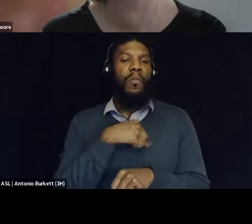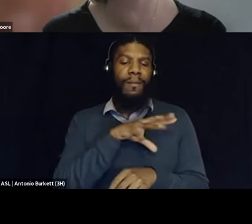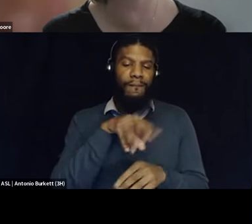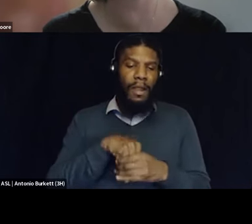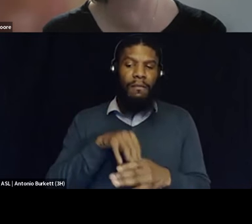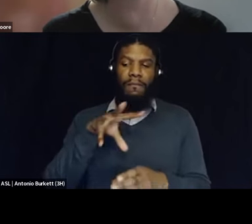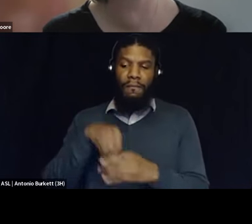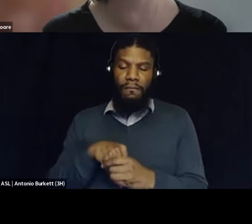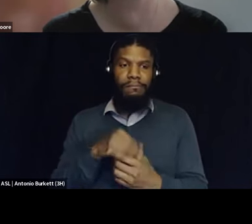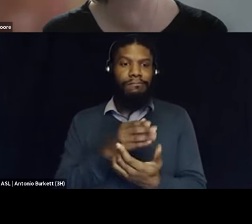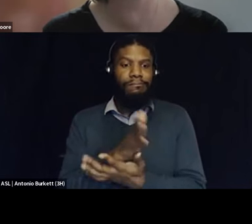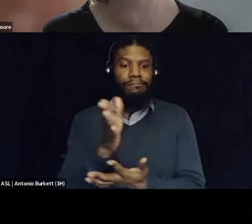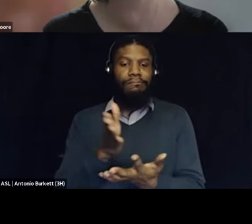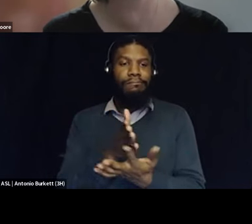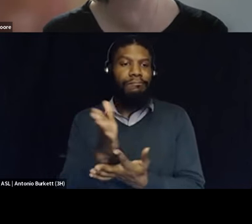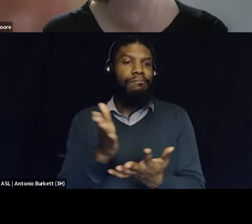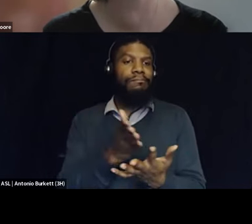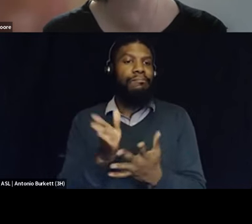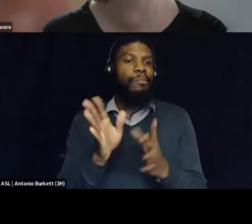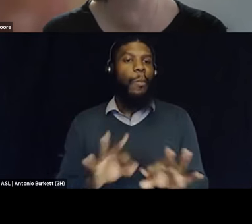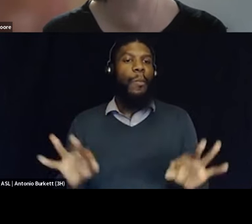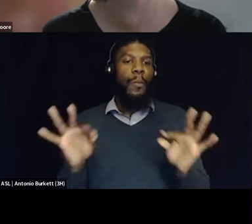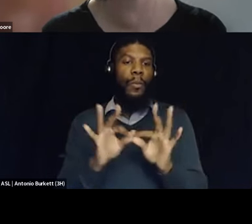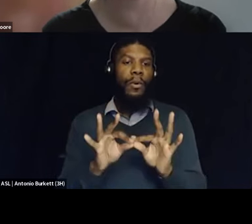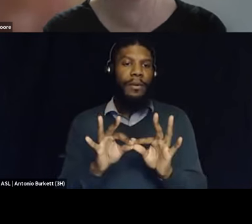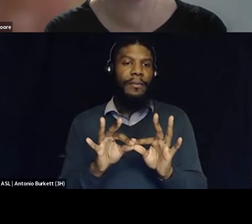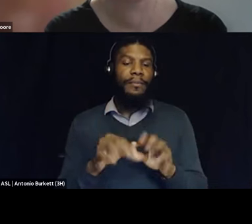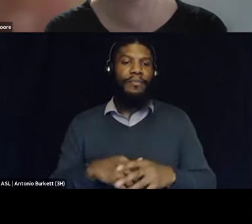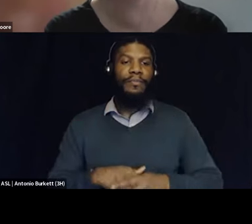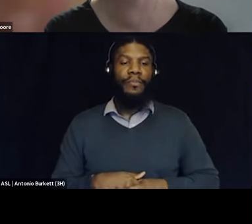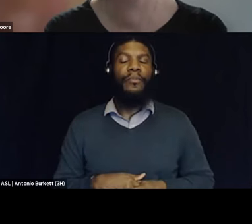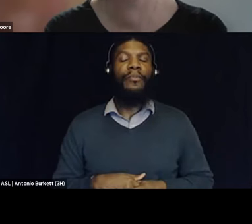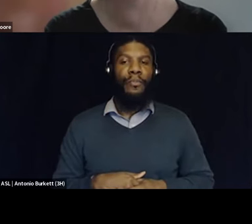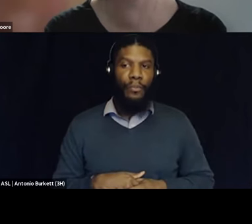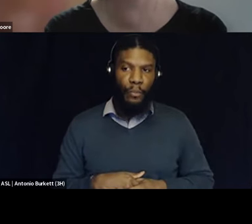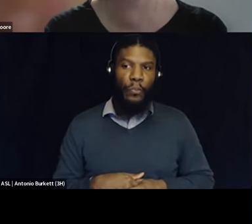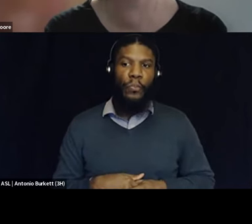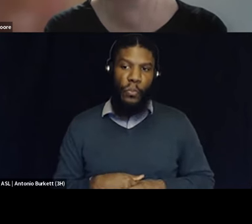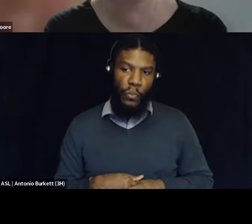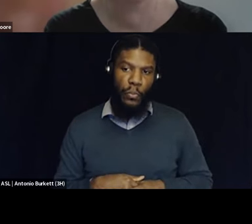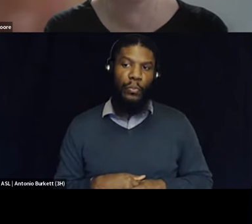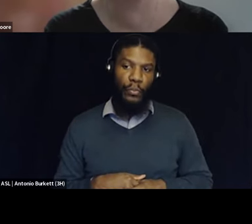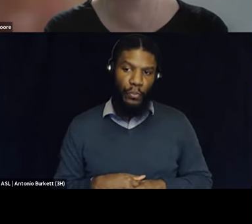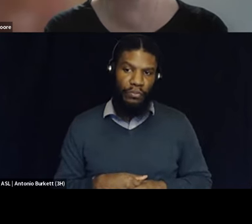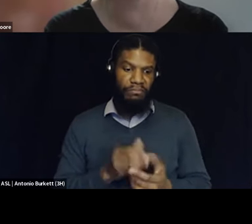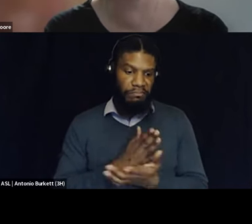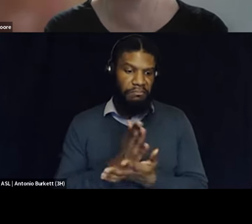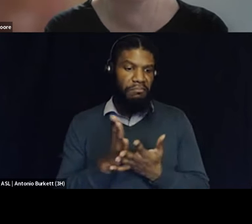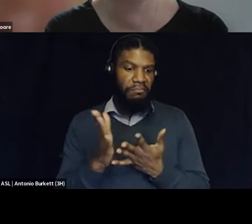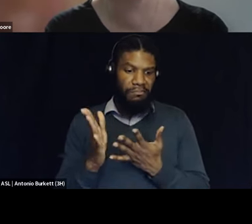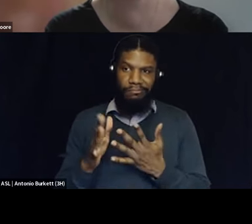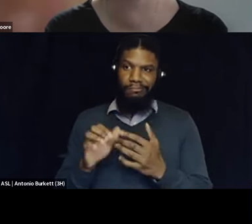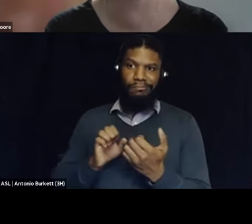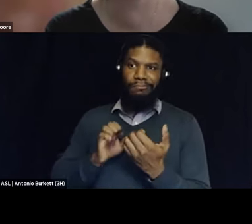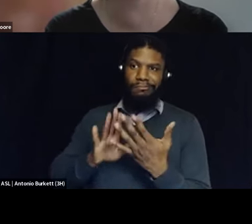um in these many different sectors and how it tackles the many different things that the government is doing i think